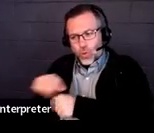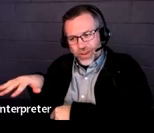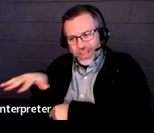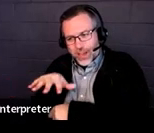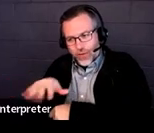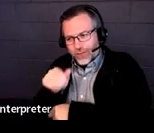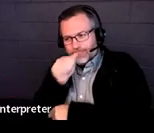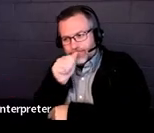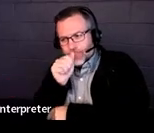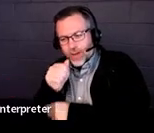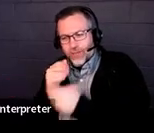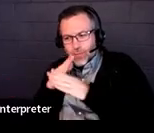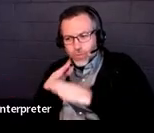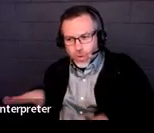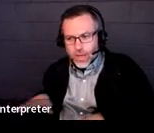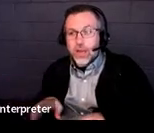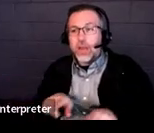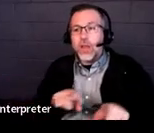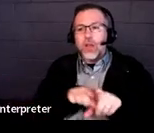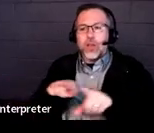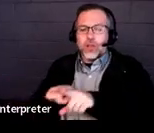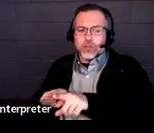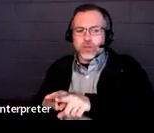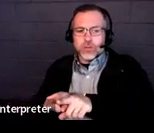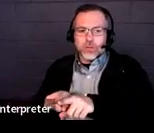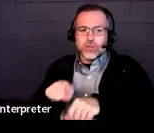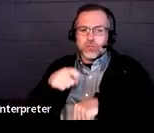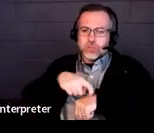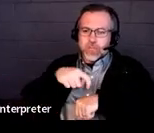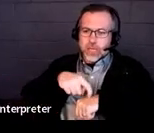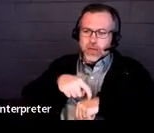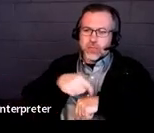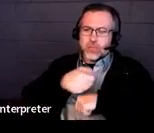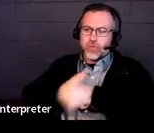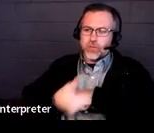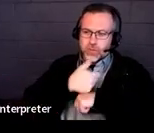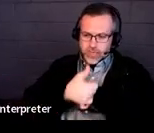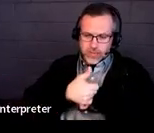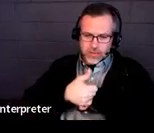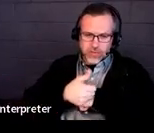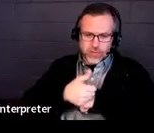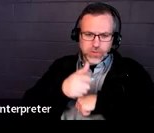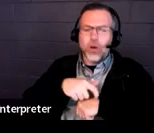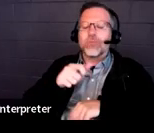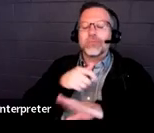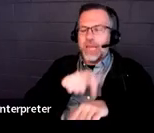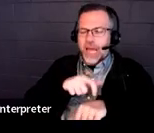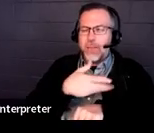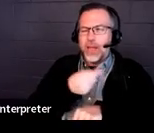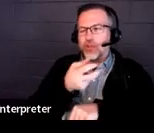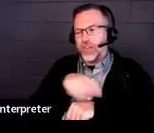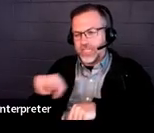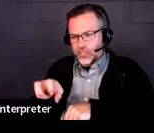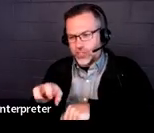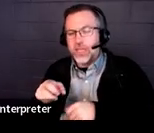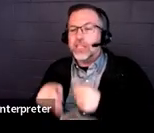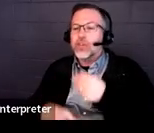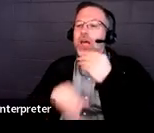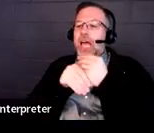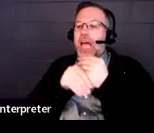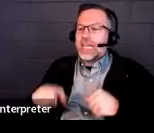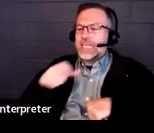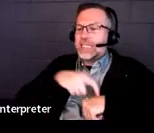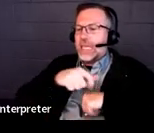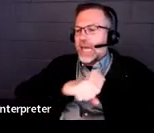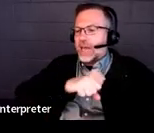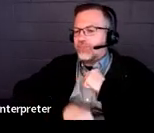And then there are also time or transition accommodations, providing that additional time to complete tasks. So if these are things that the